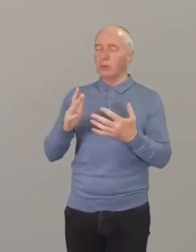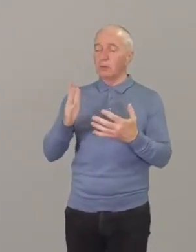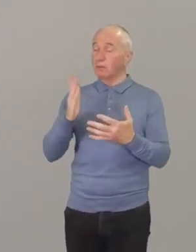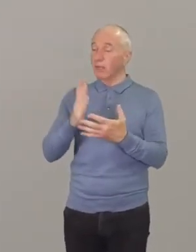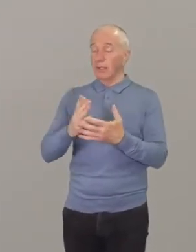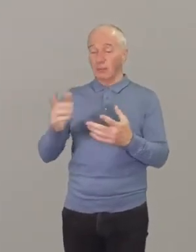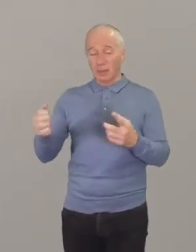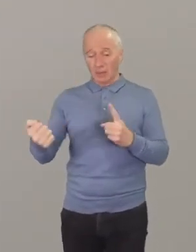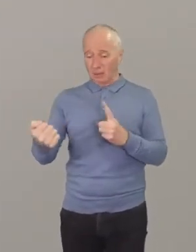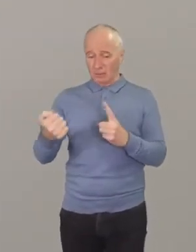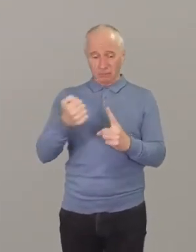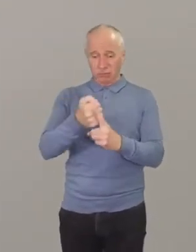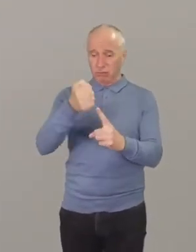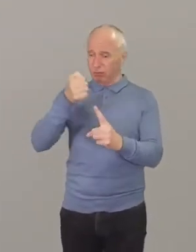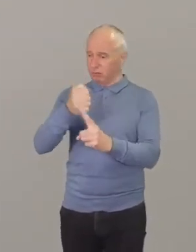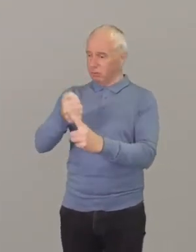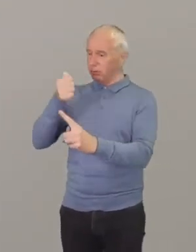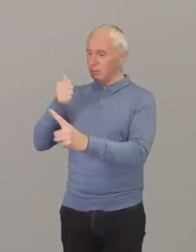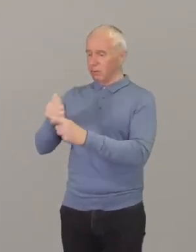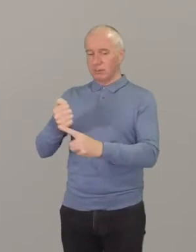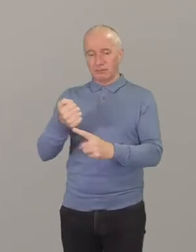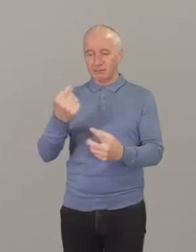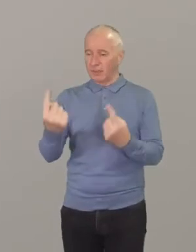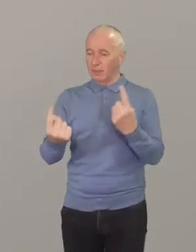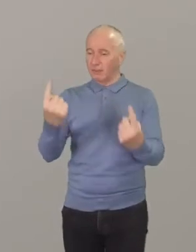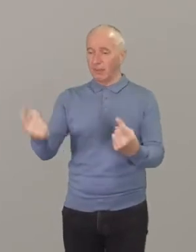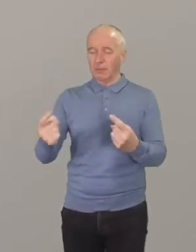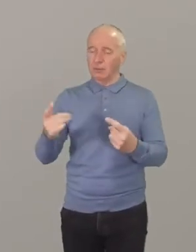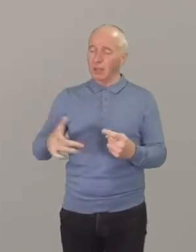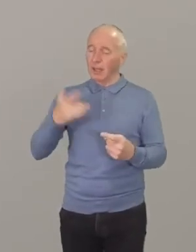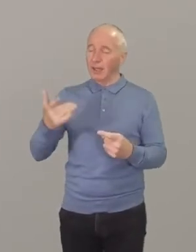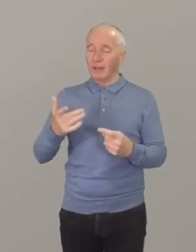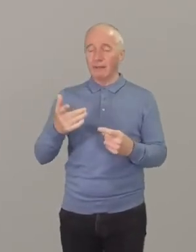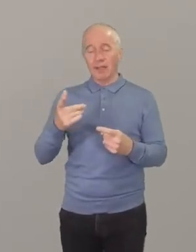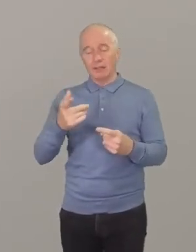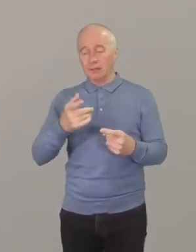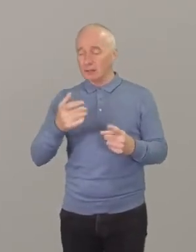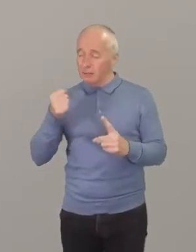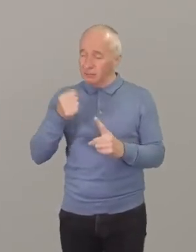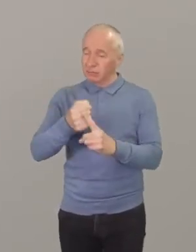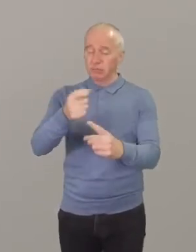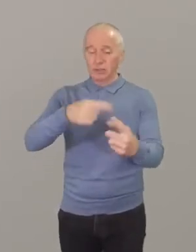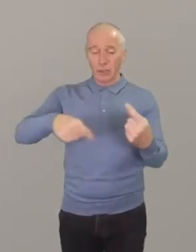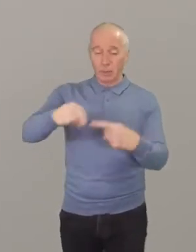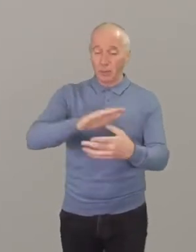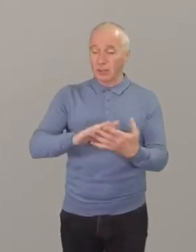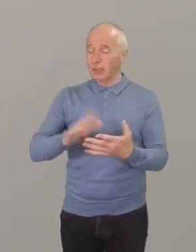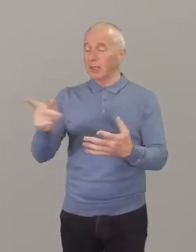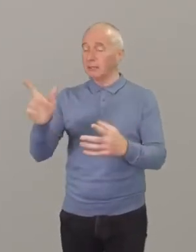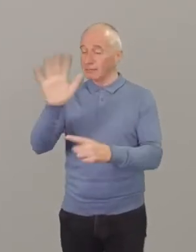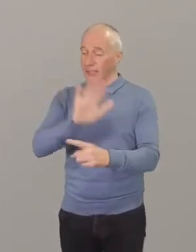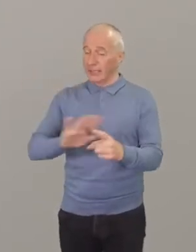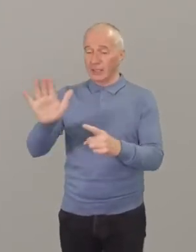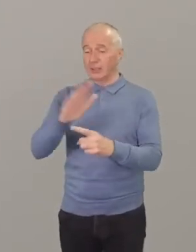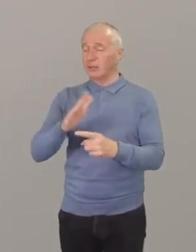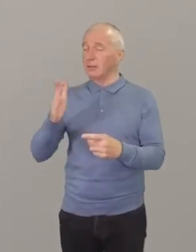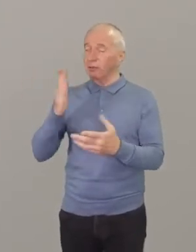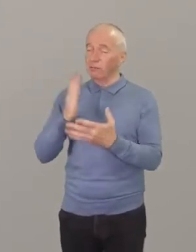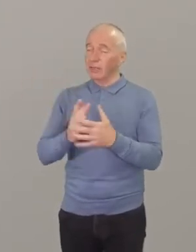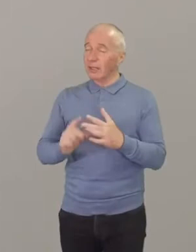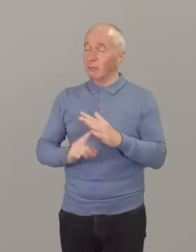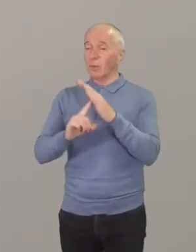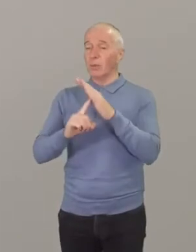individual people's lives, on communities, on our nation that is so important and that is just wonderful and thank you for that.